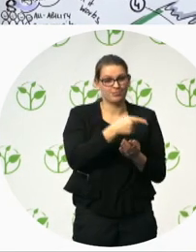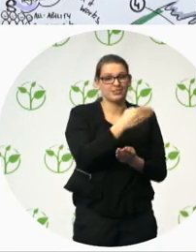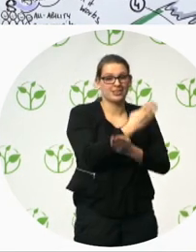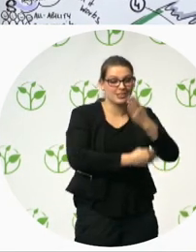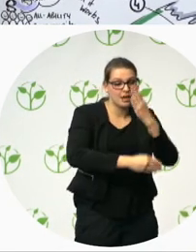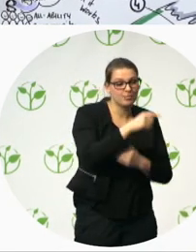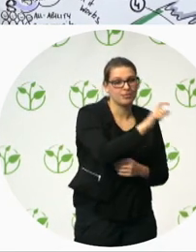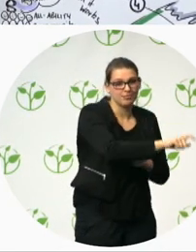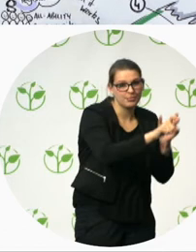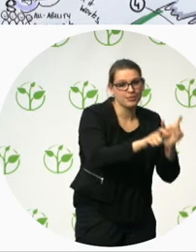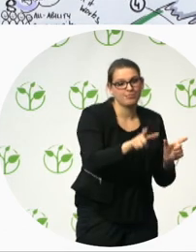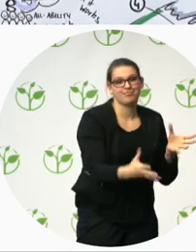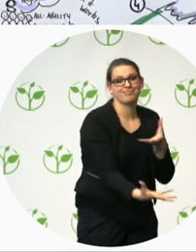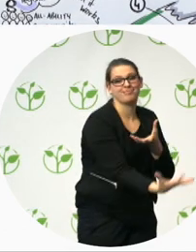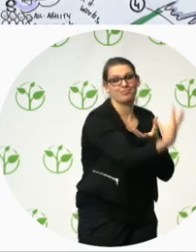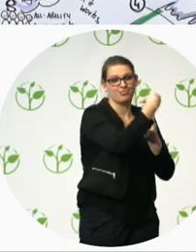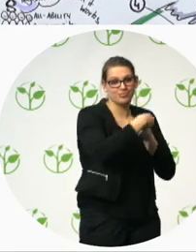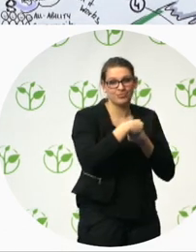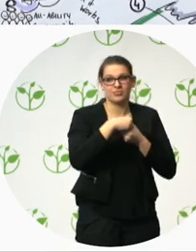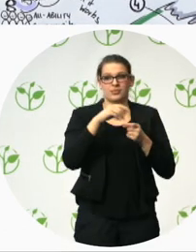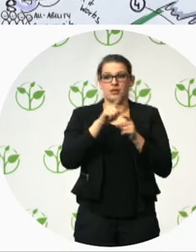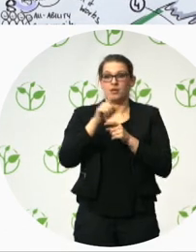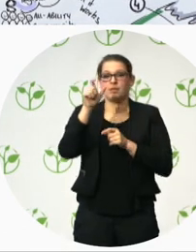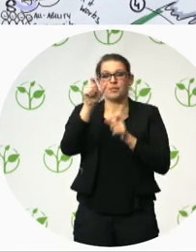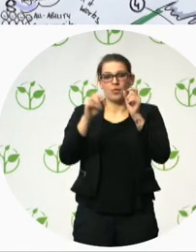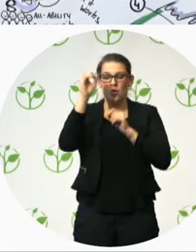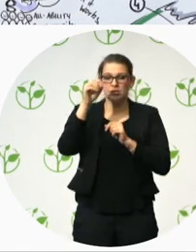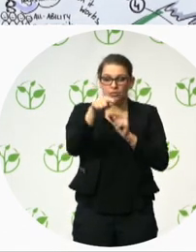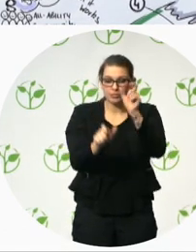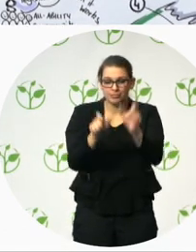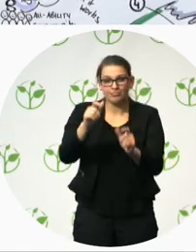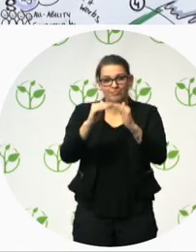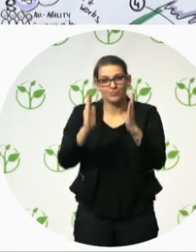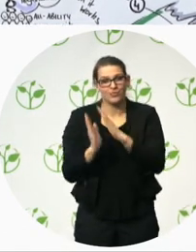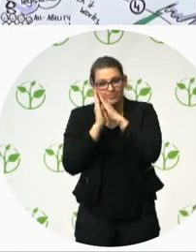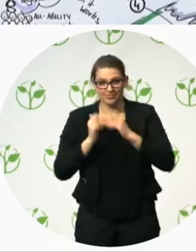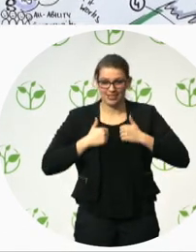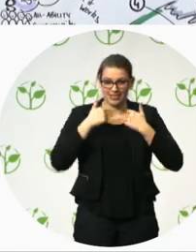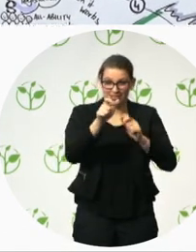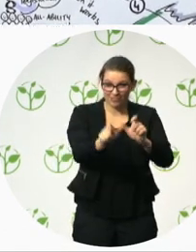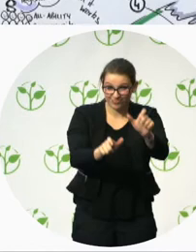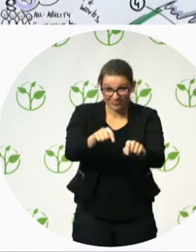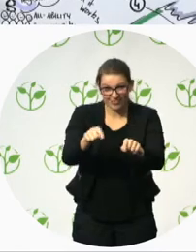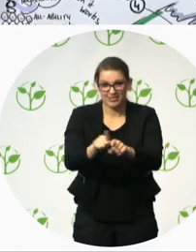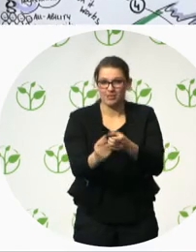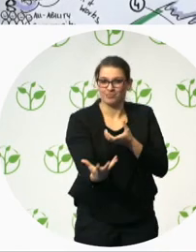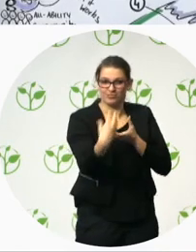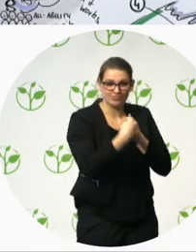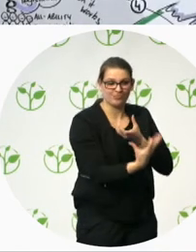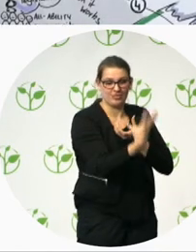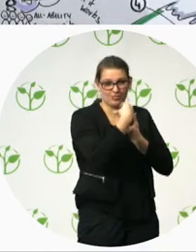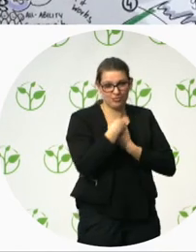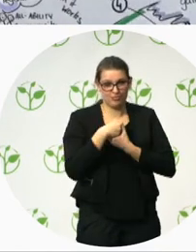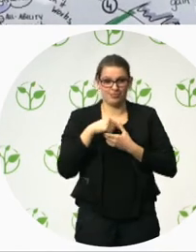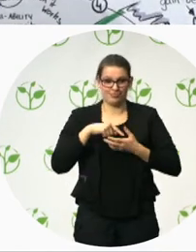of Oslo to be part of the whole project. That is just one of the things we heard of that great project. Um, so it's